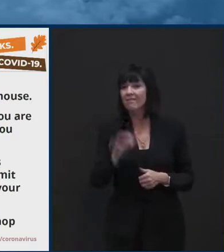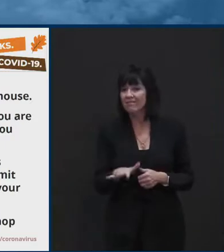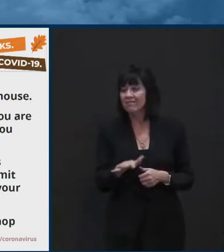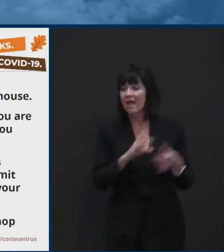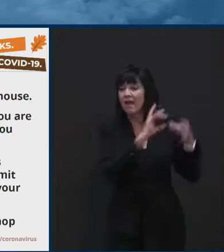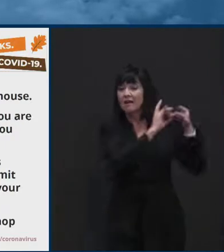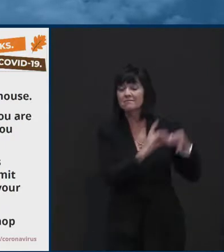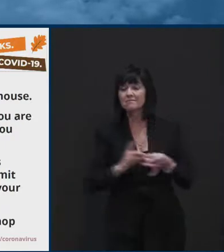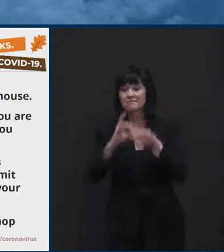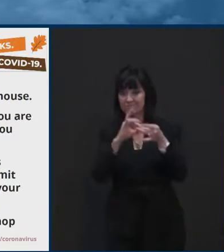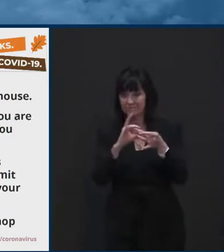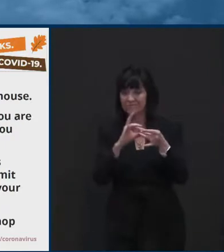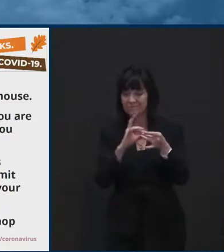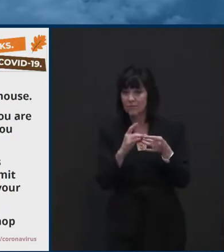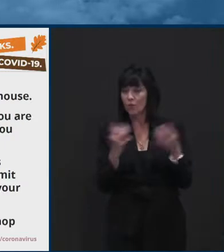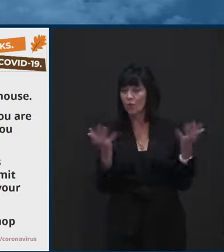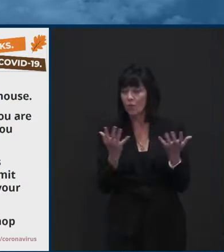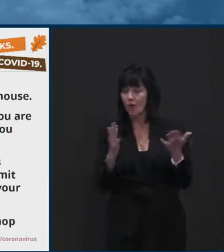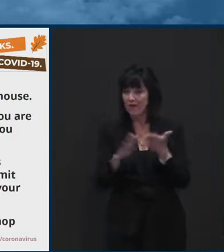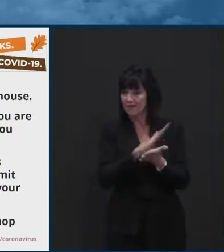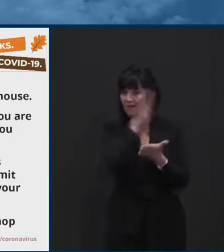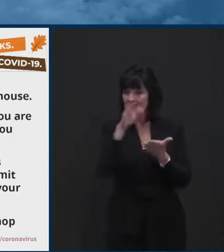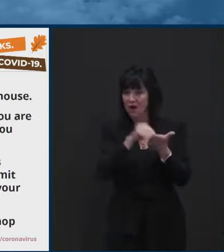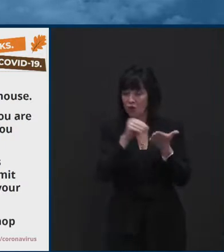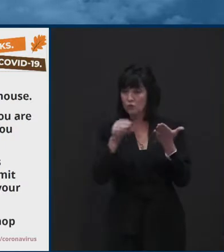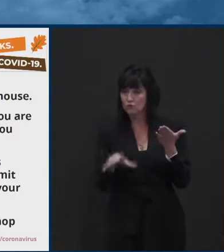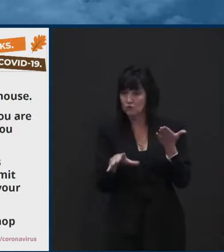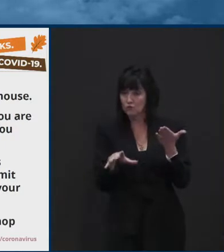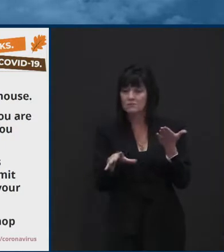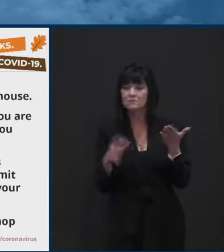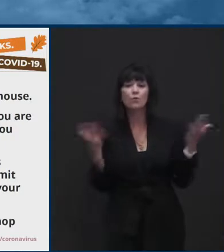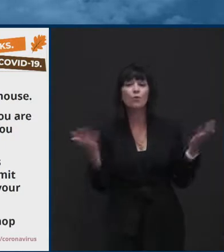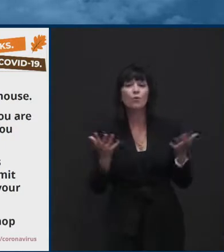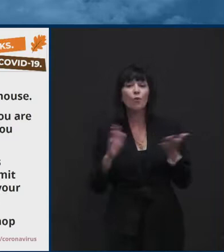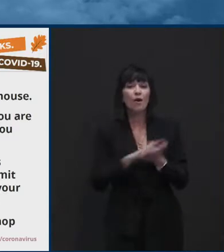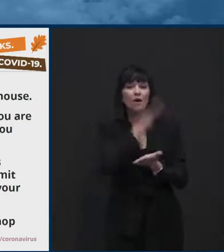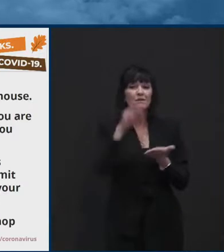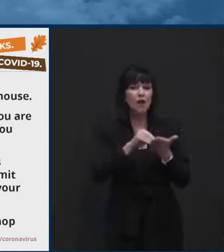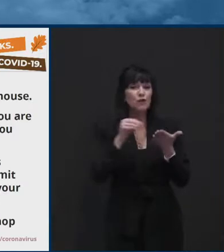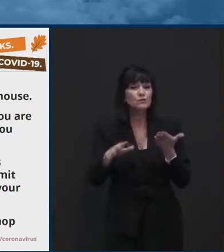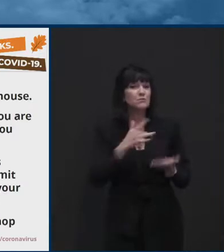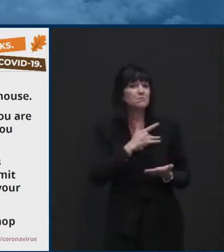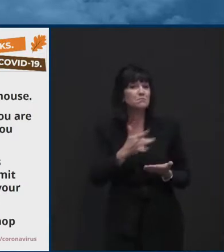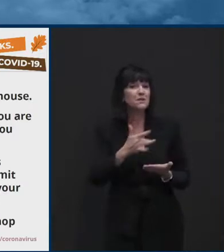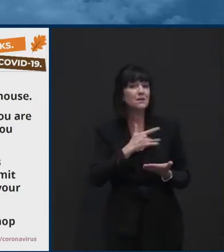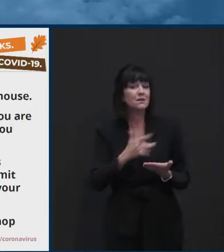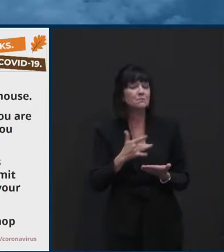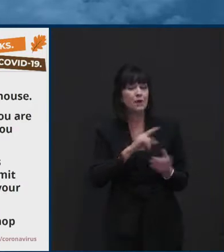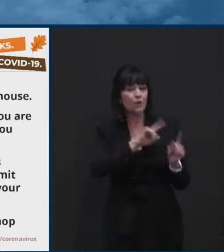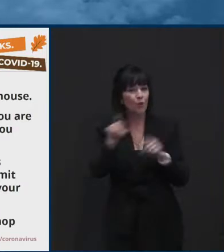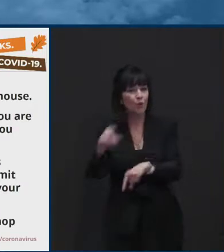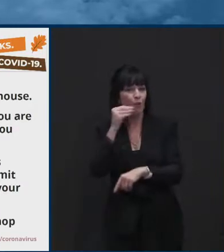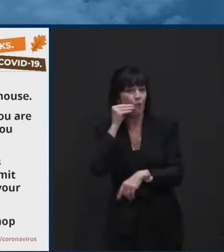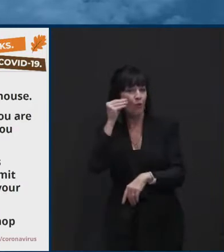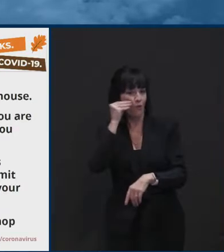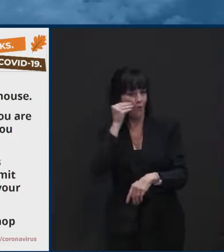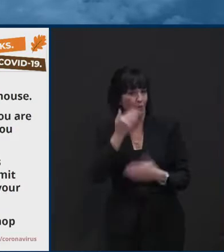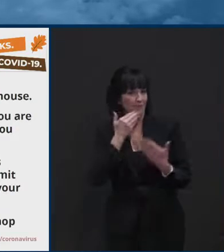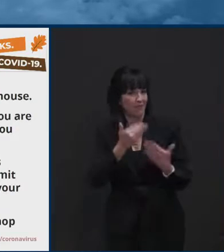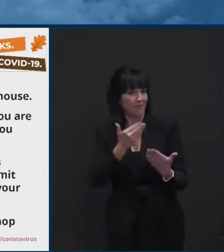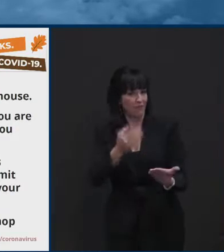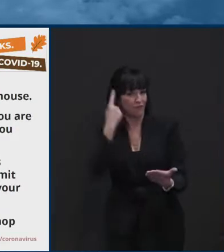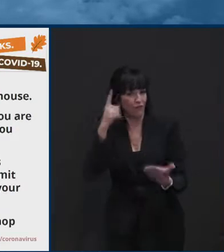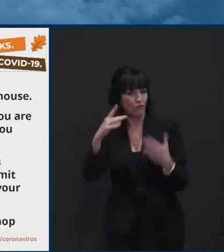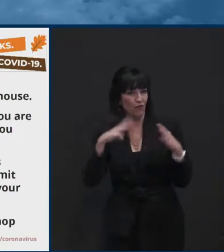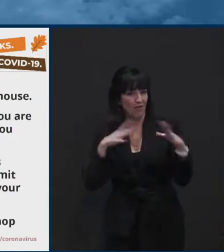are returning home for the holidays, which is great, right? But there's also a risk that we're going to get a lot of spread, uh,